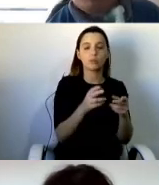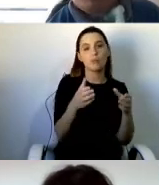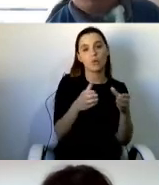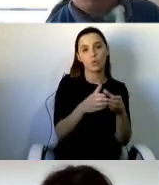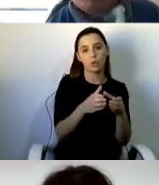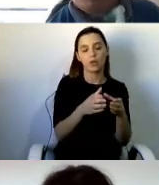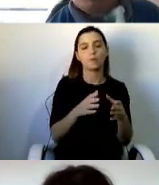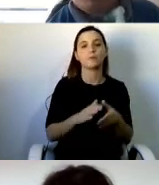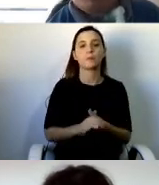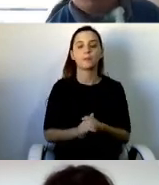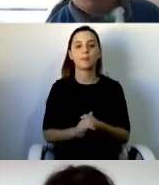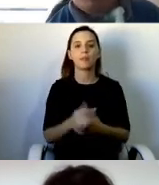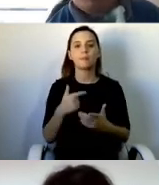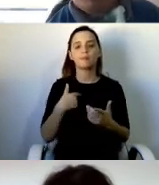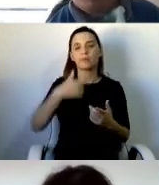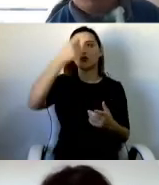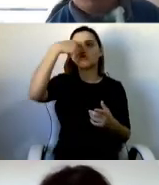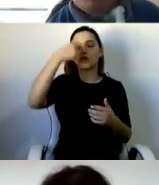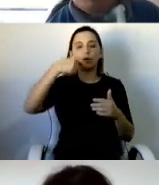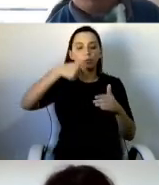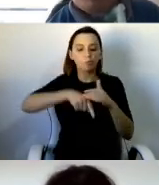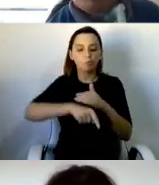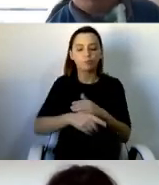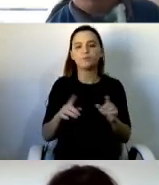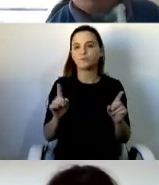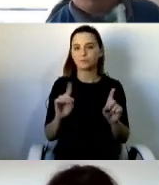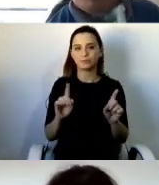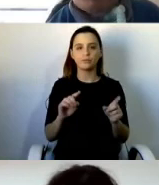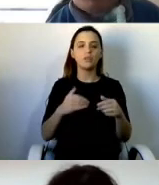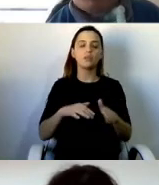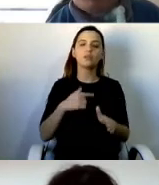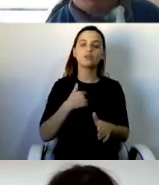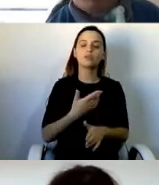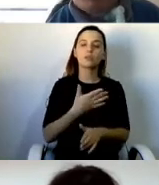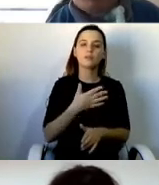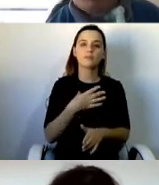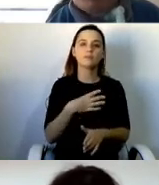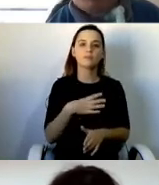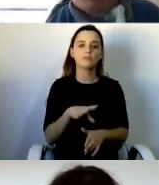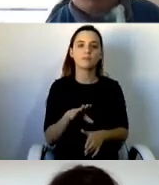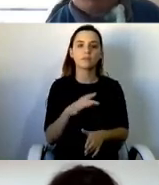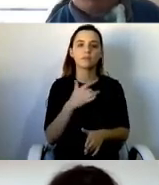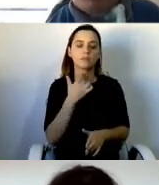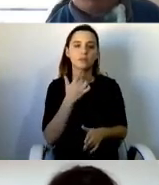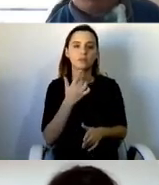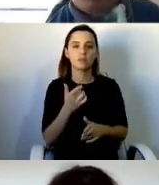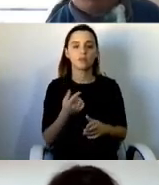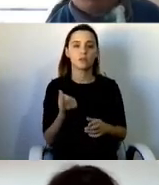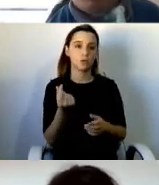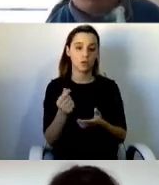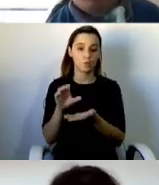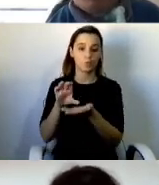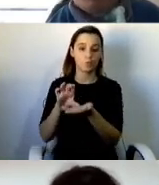history, but I do want to mention the Independent Living Fund, introduced by the UK